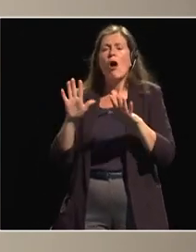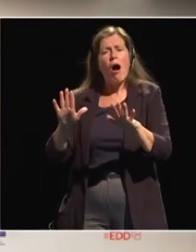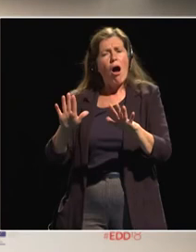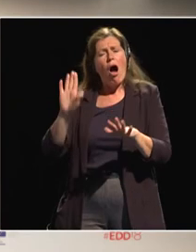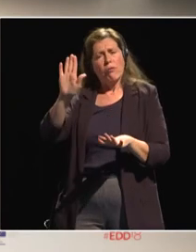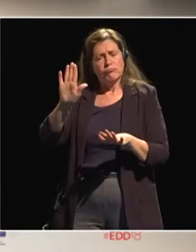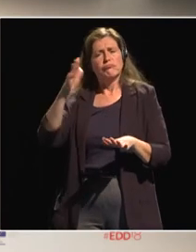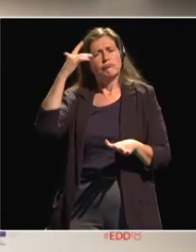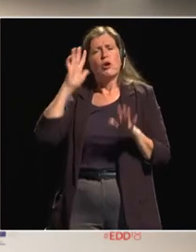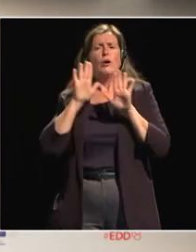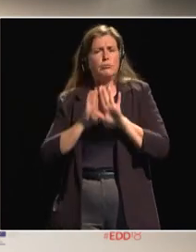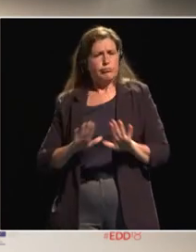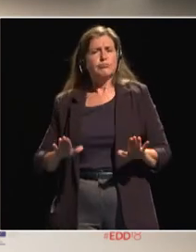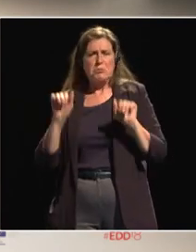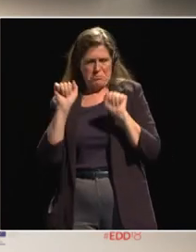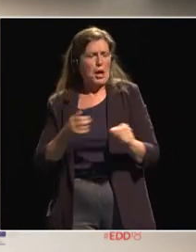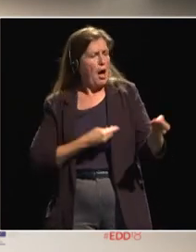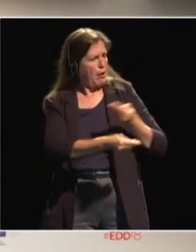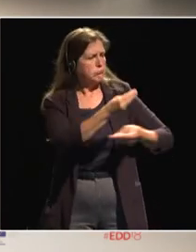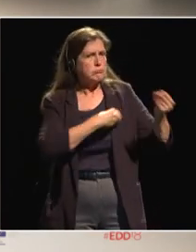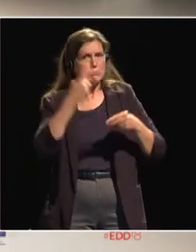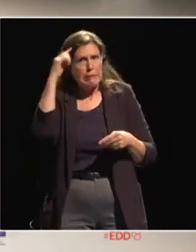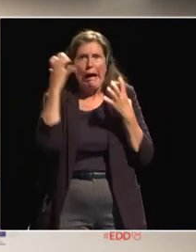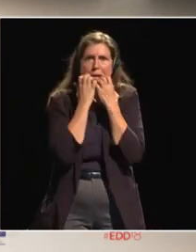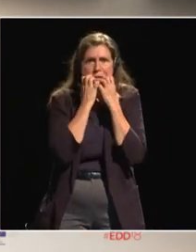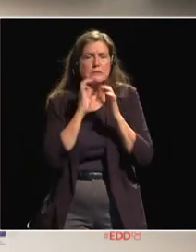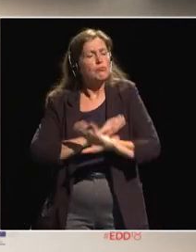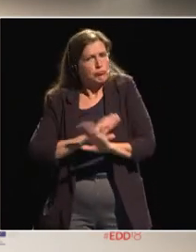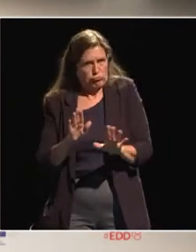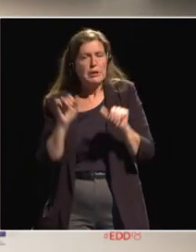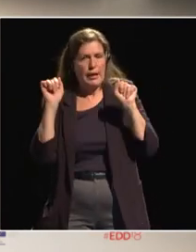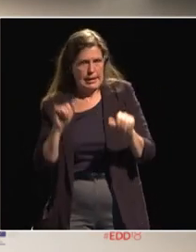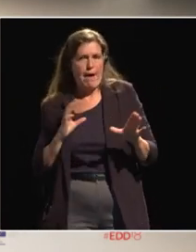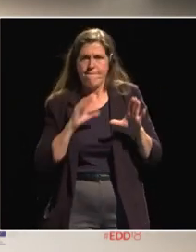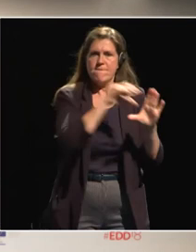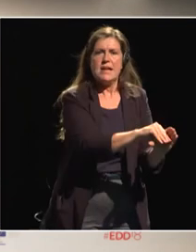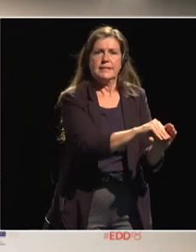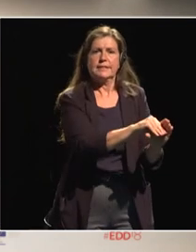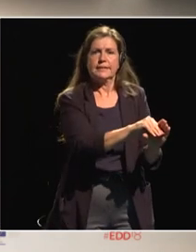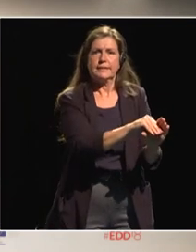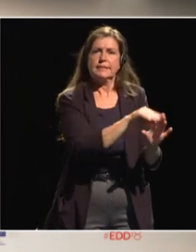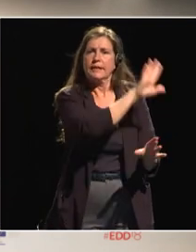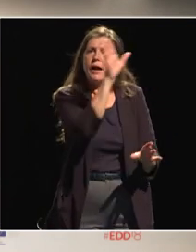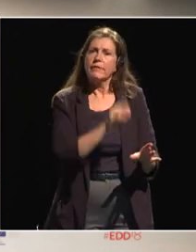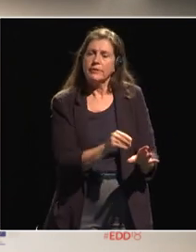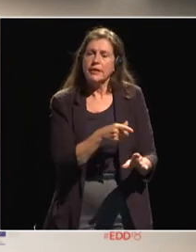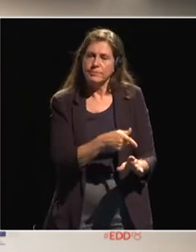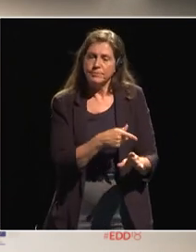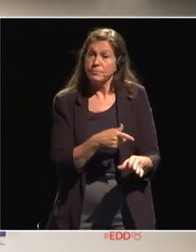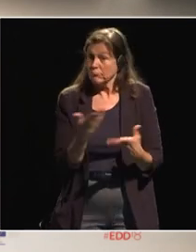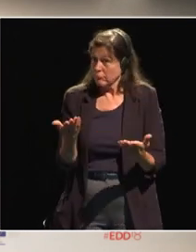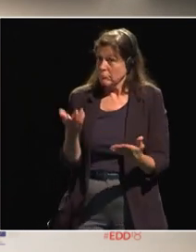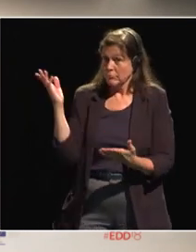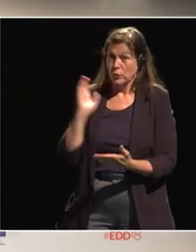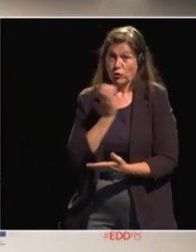european businesses before they uh can invest or will invest in africa so perhaps to